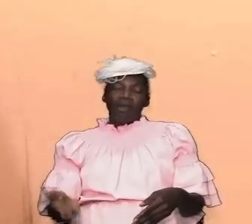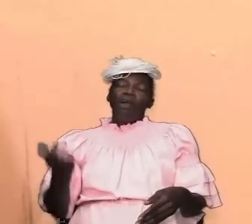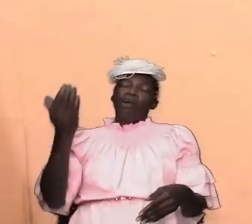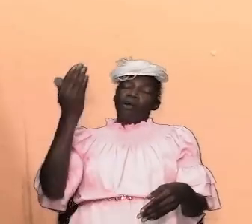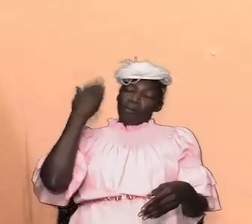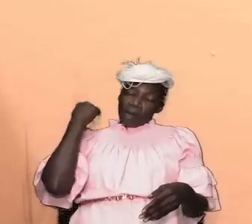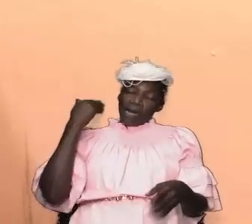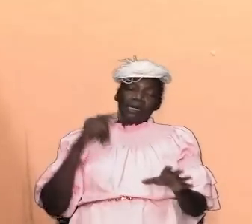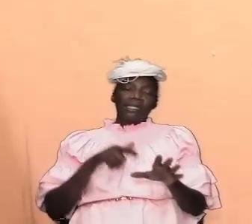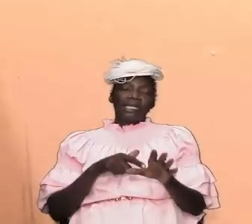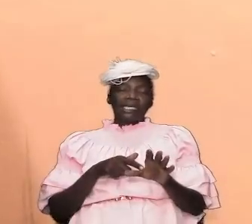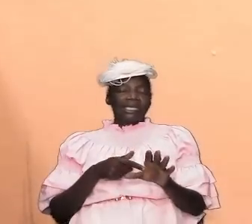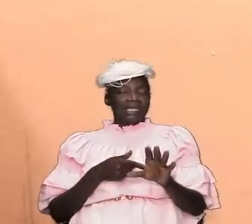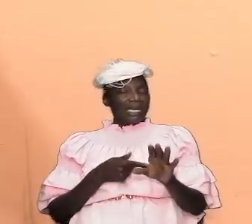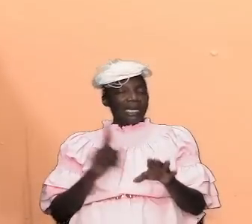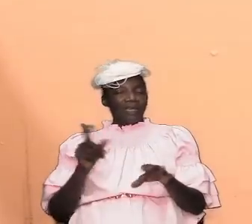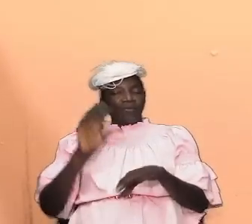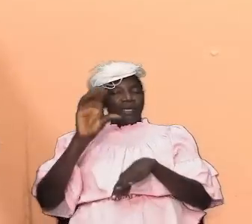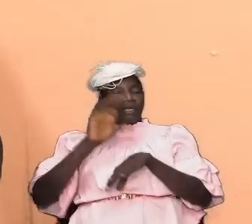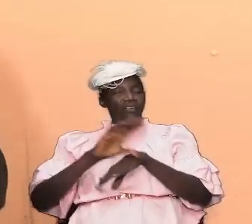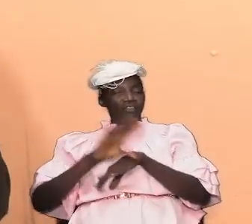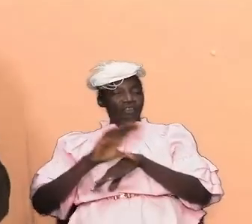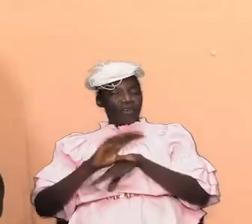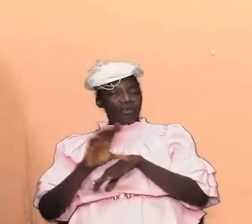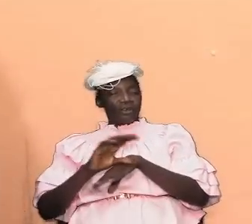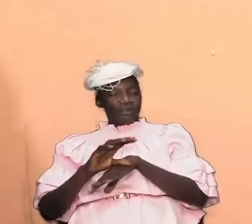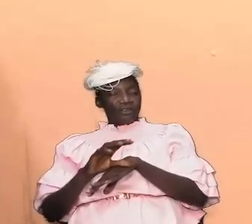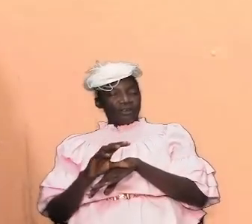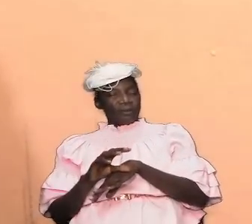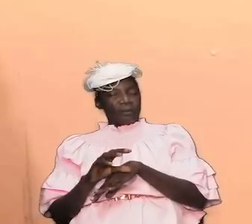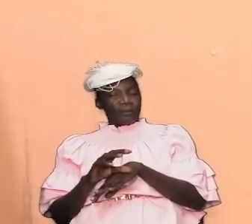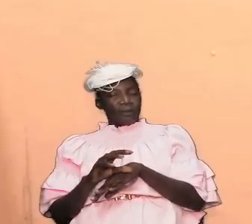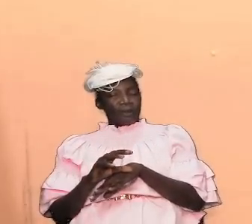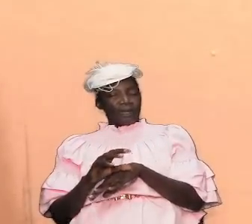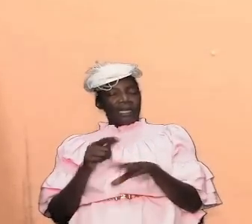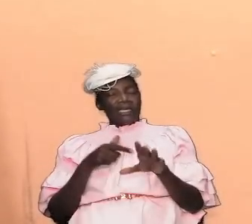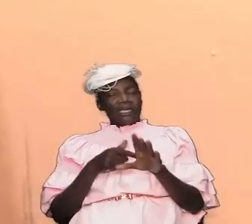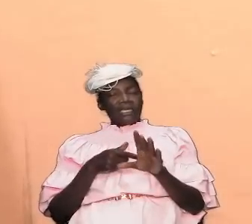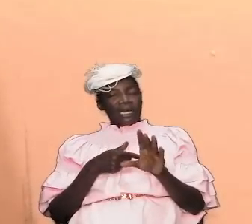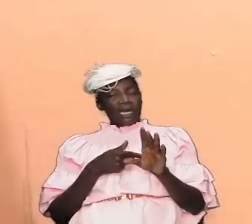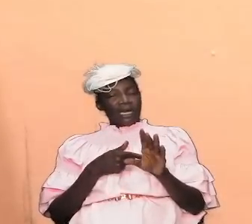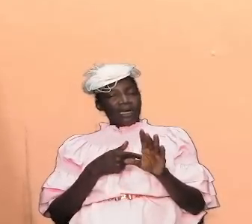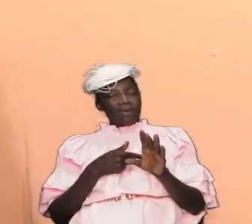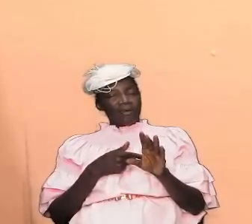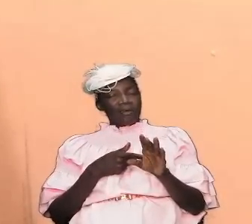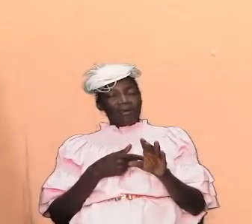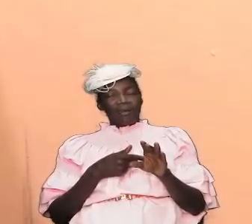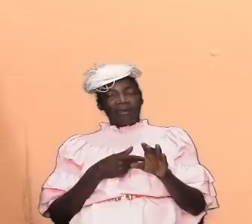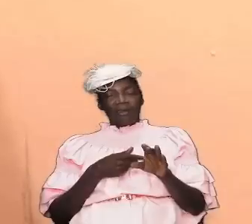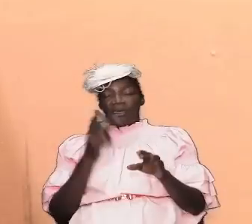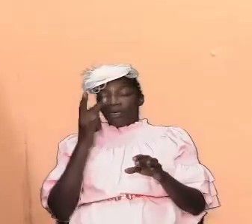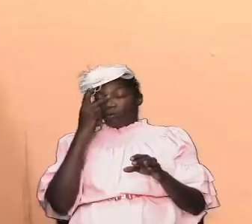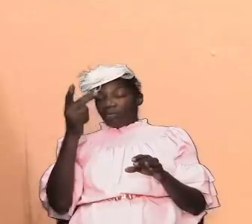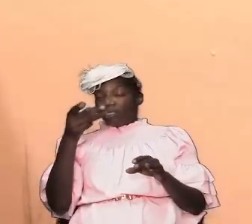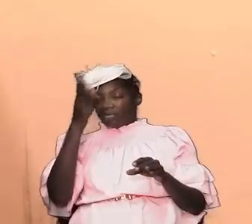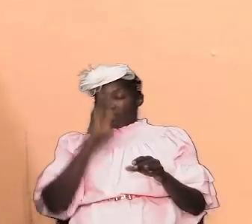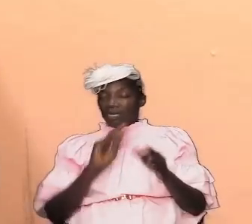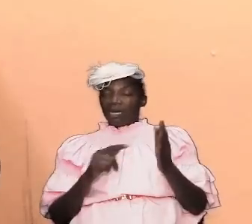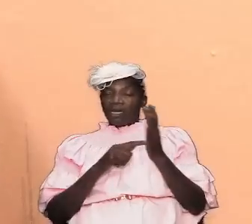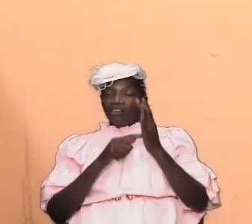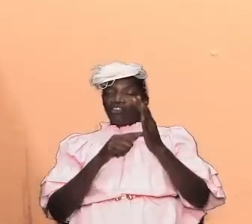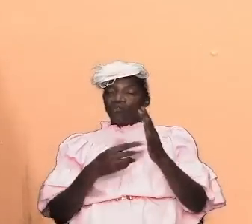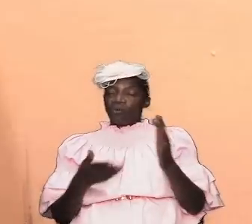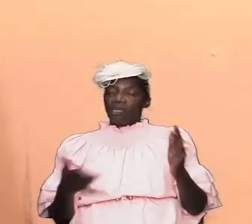genesis where the church was prefigured we are going to see that god was showing us some things